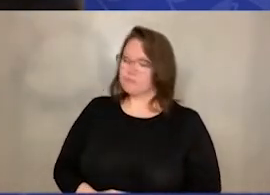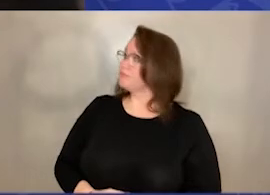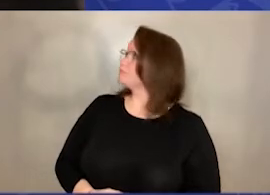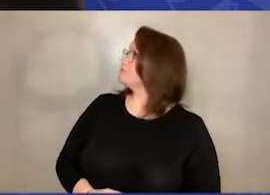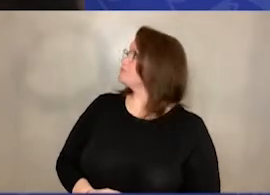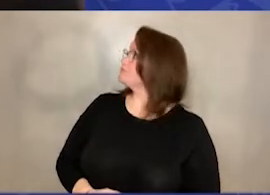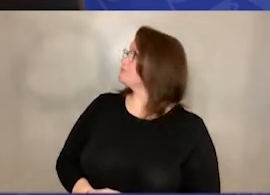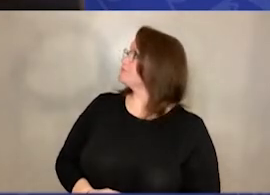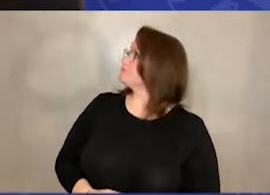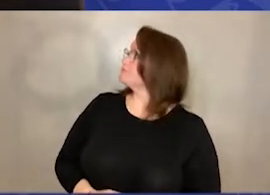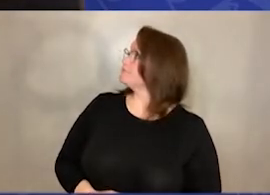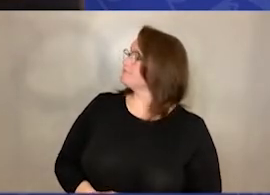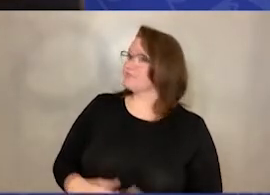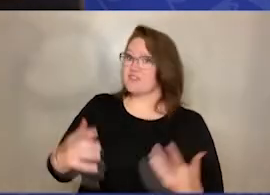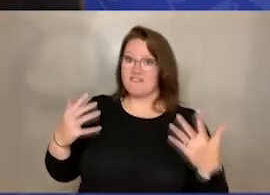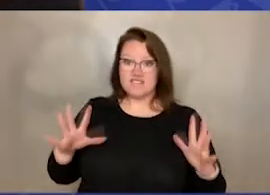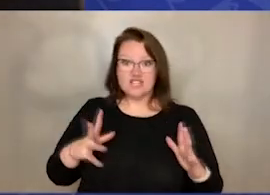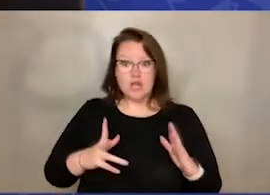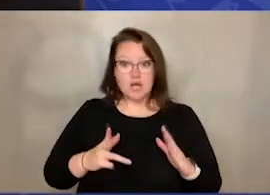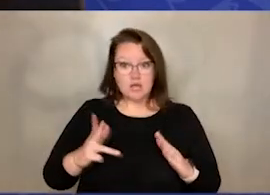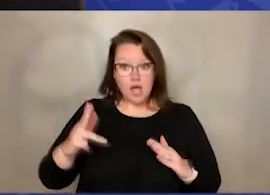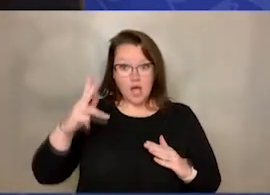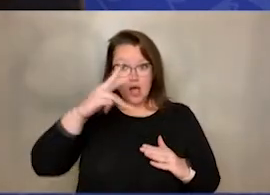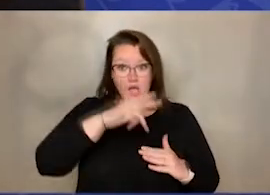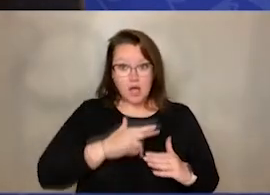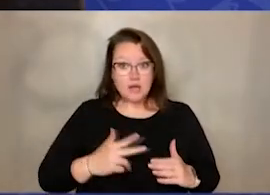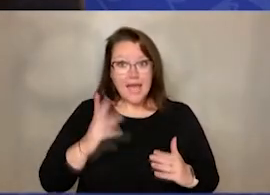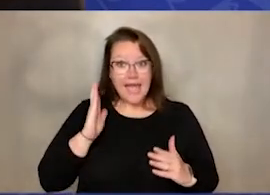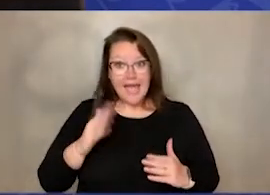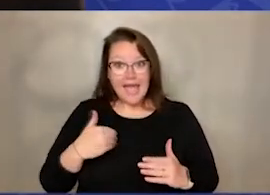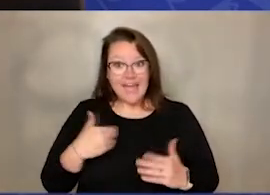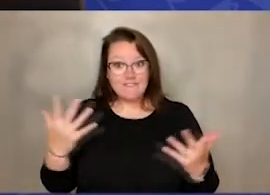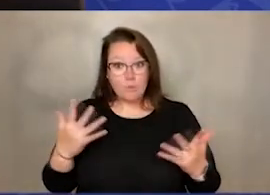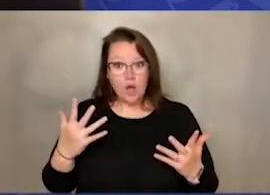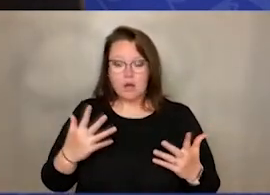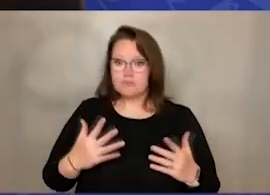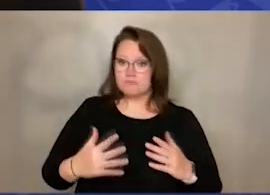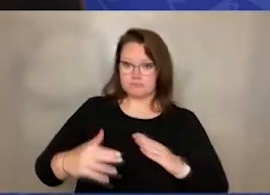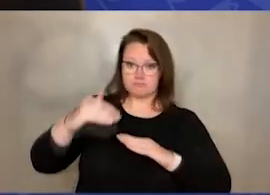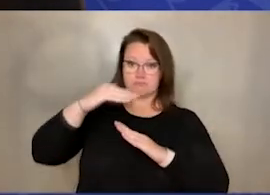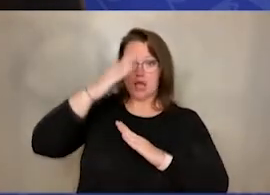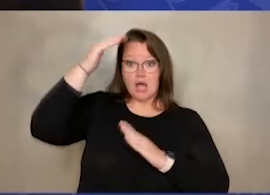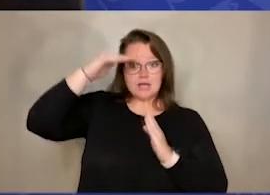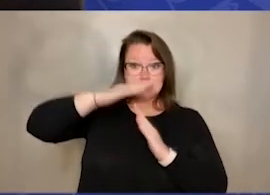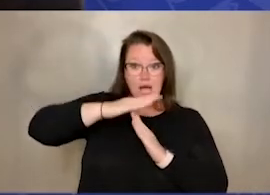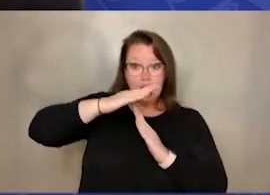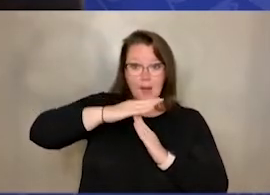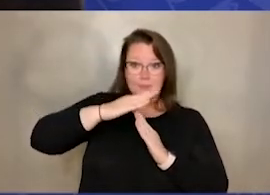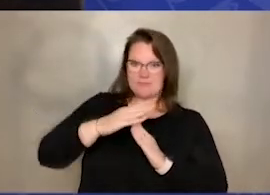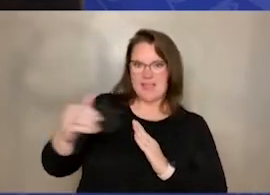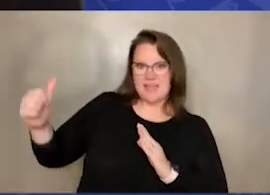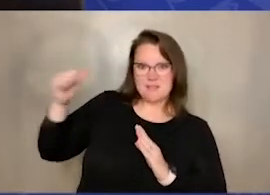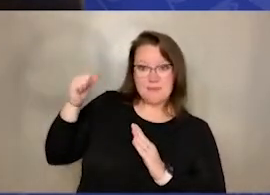And when you cut it out, you'll end up with the top and the back of the head.